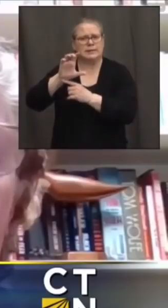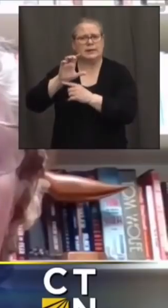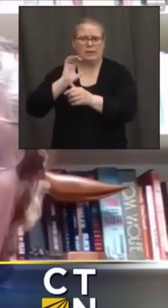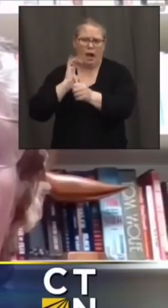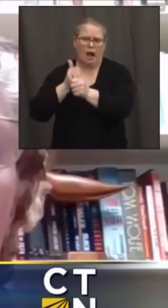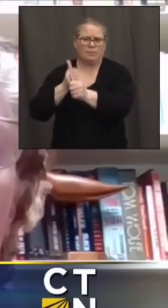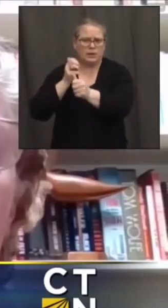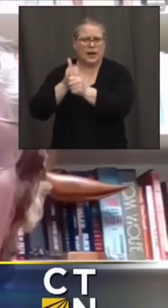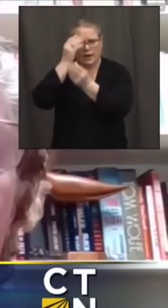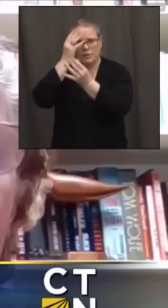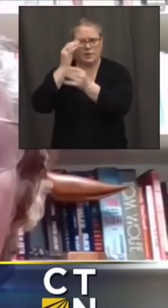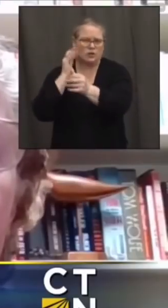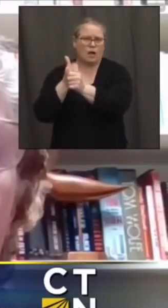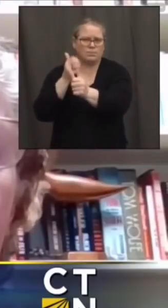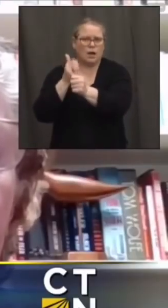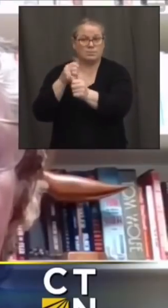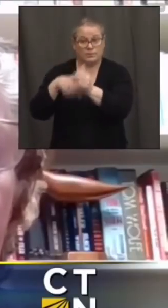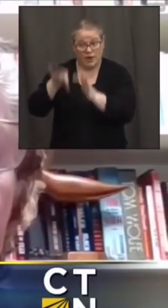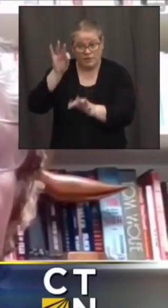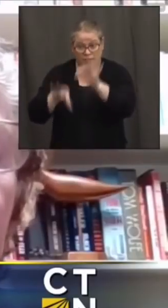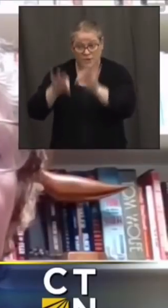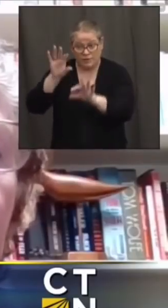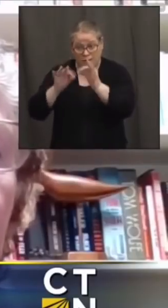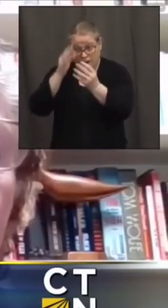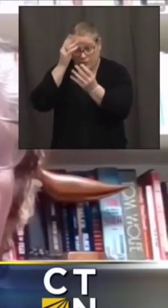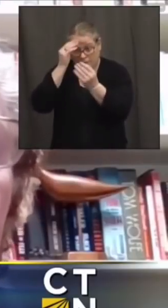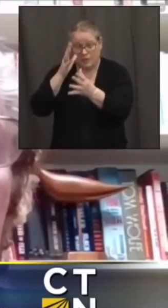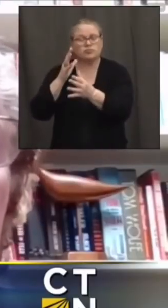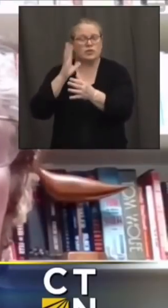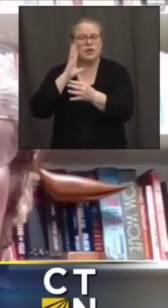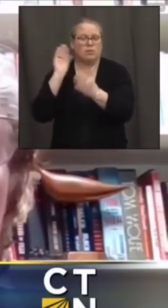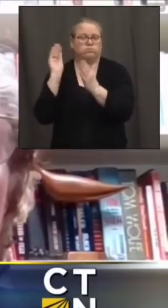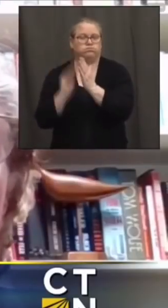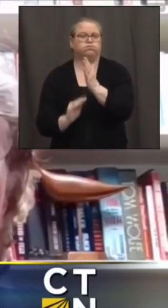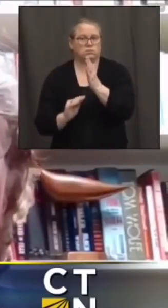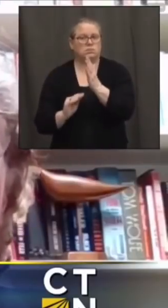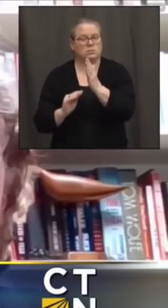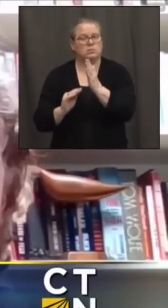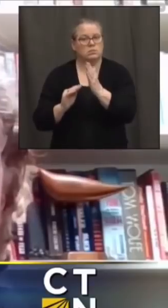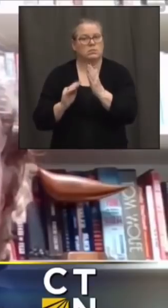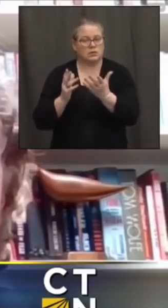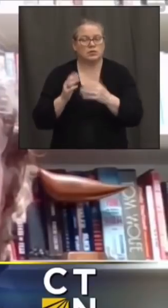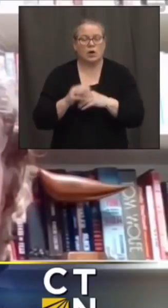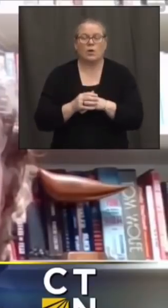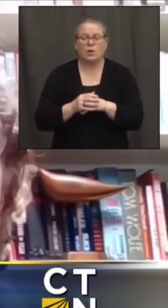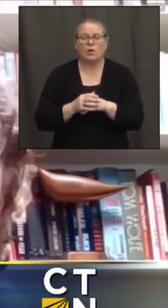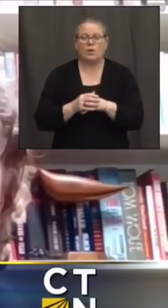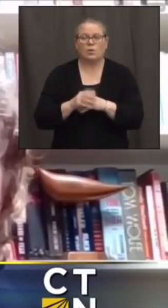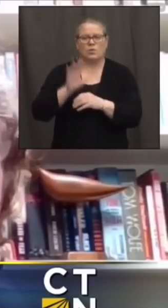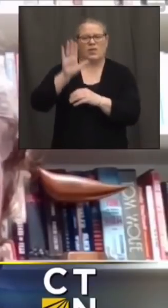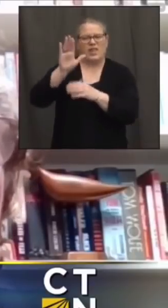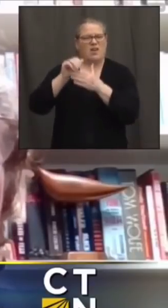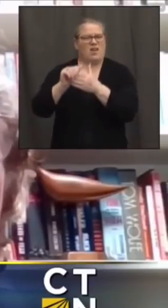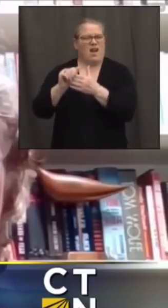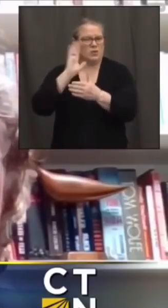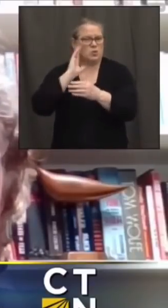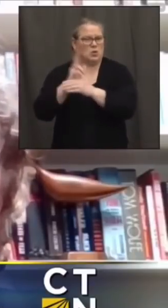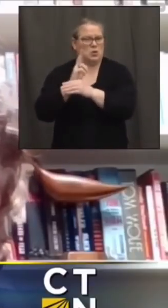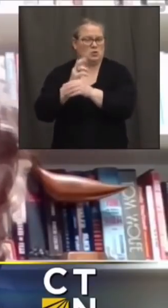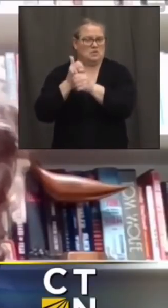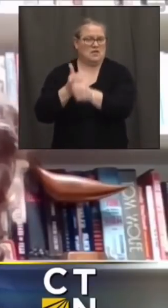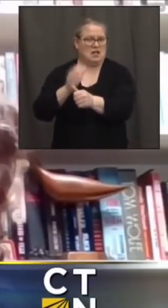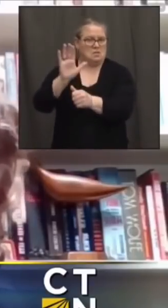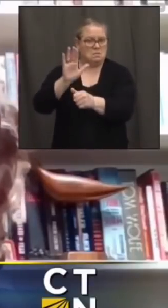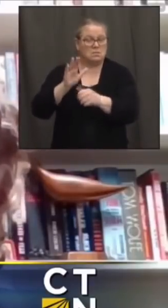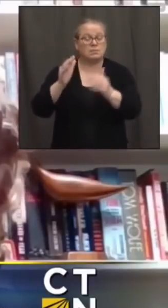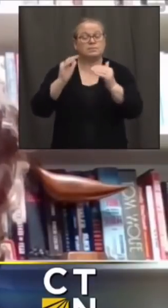um new evidence becomes available so we'll use um their guidance for that on the frontline essential